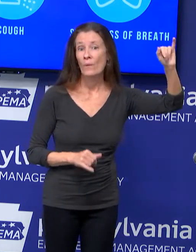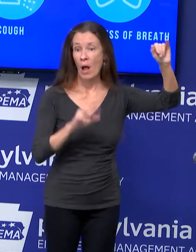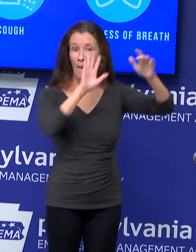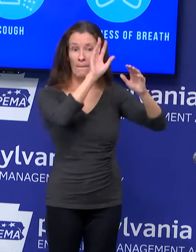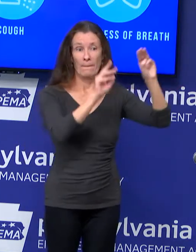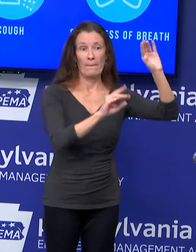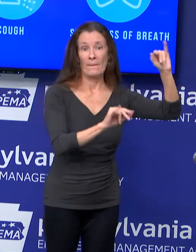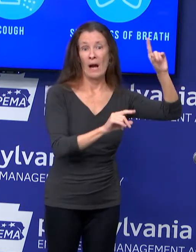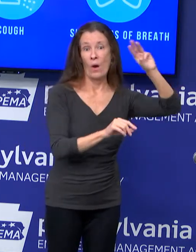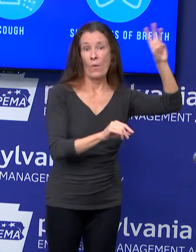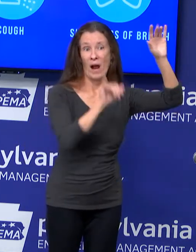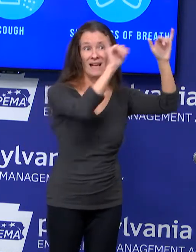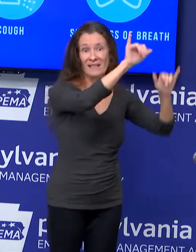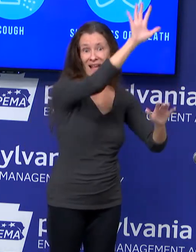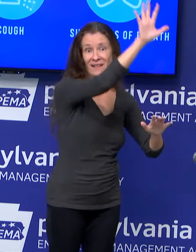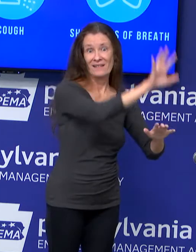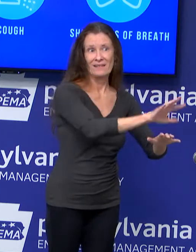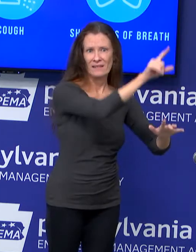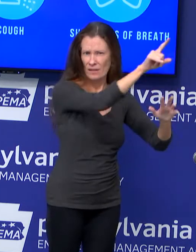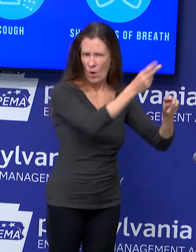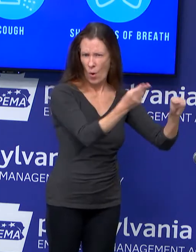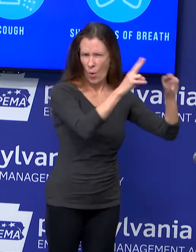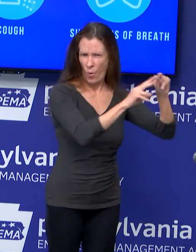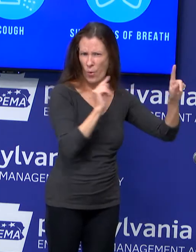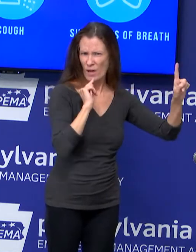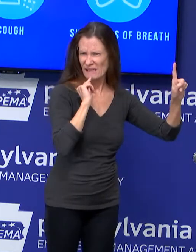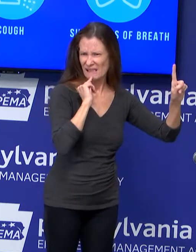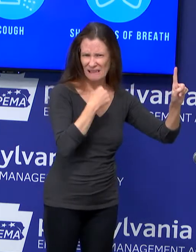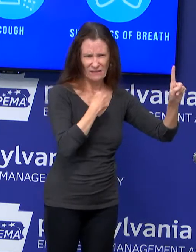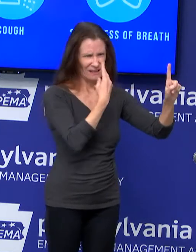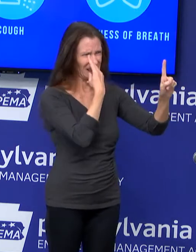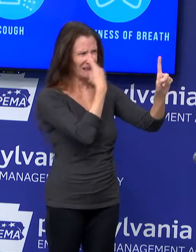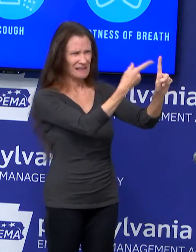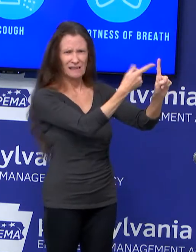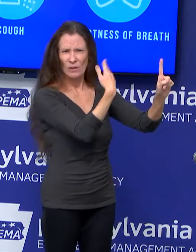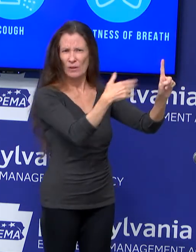states. So this virus is still very, very dangerous.